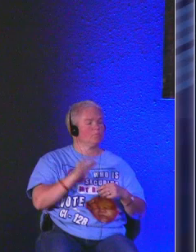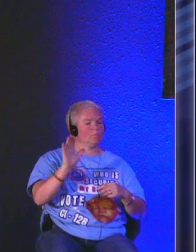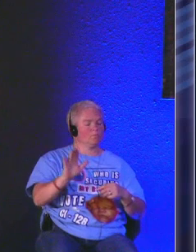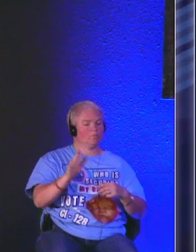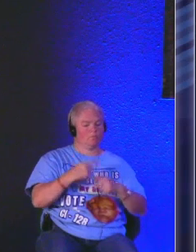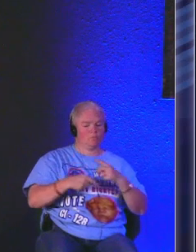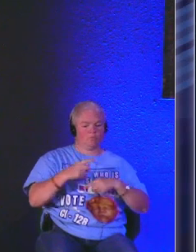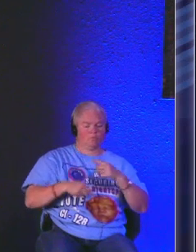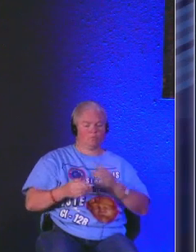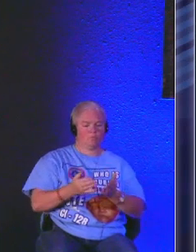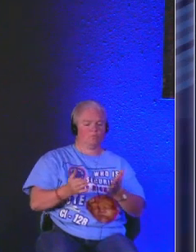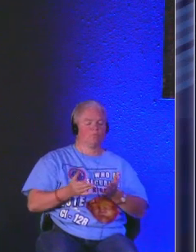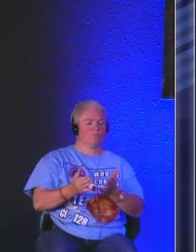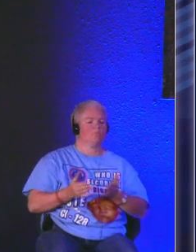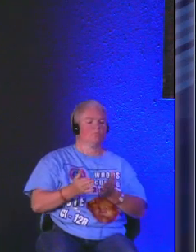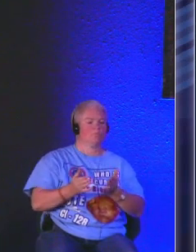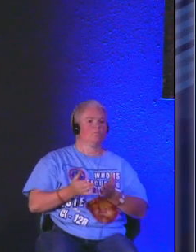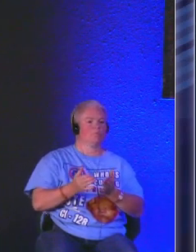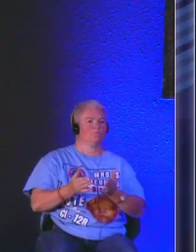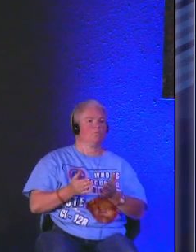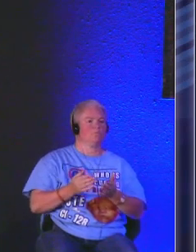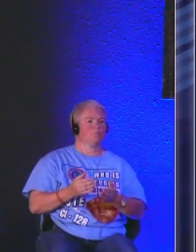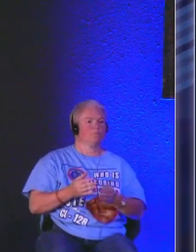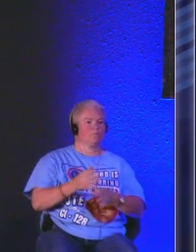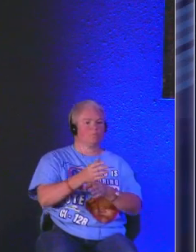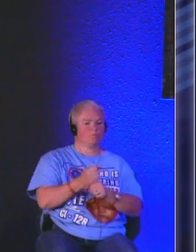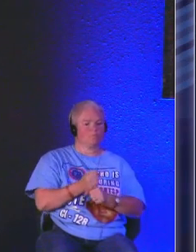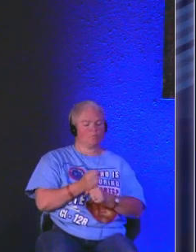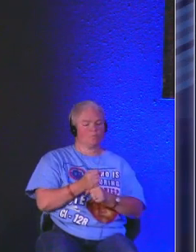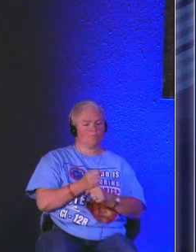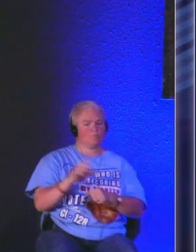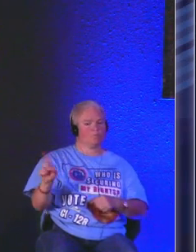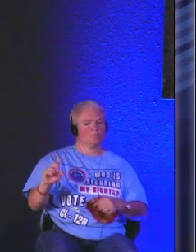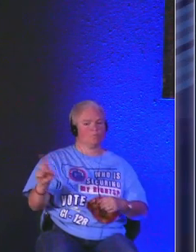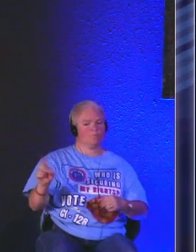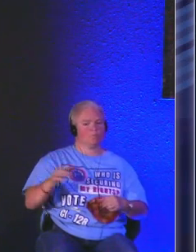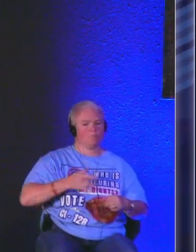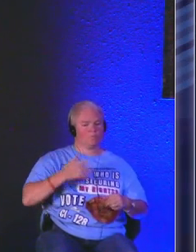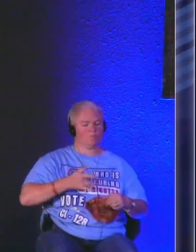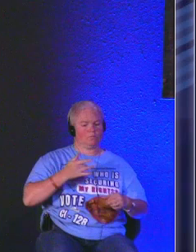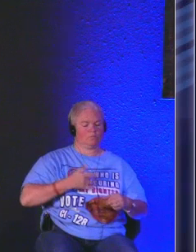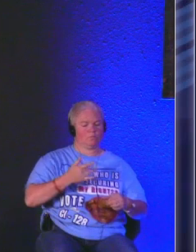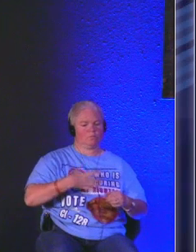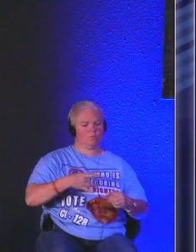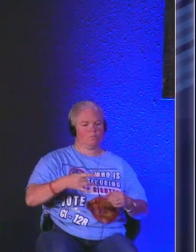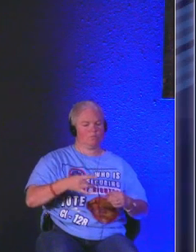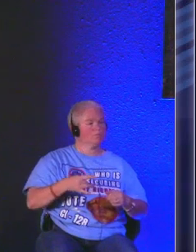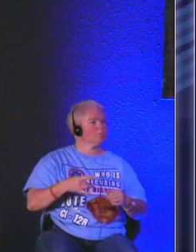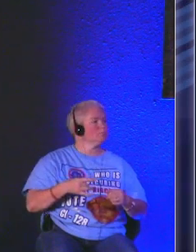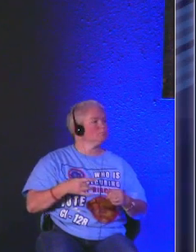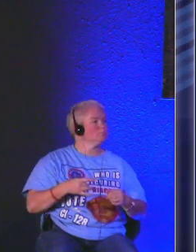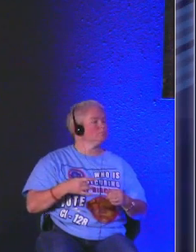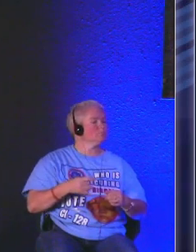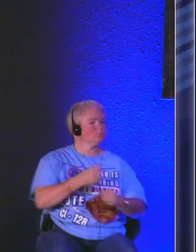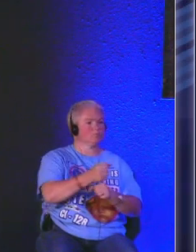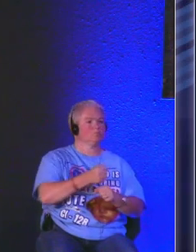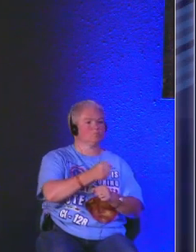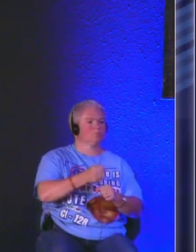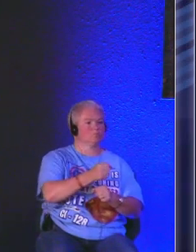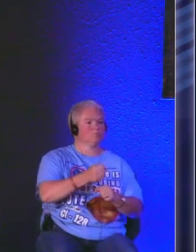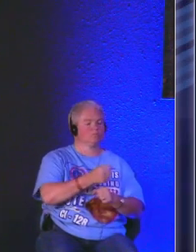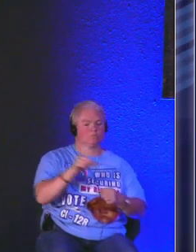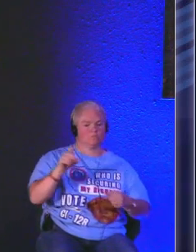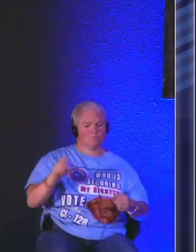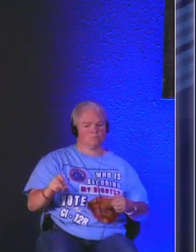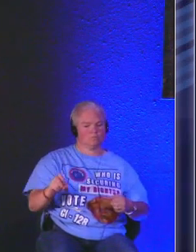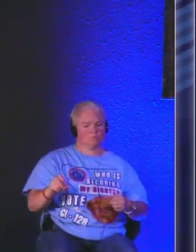i've been coming here and you're like boy i wish i could get involved somewhere or you feel like you should get involved somewhere the the cafe